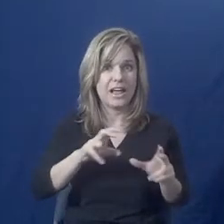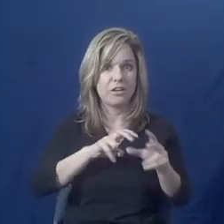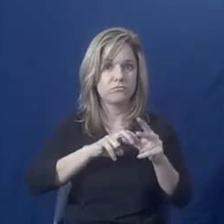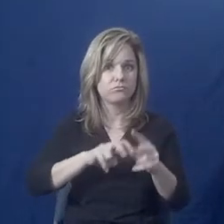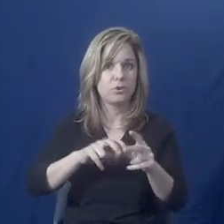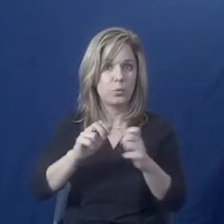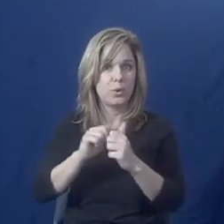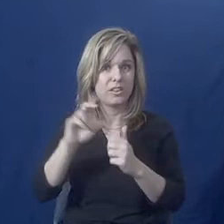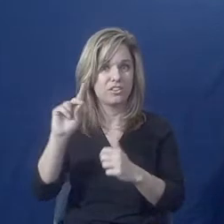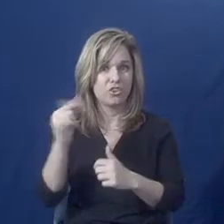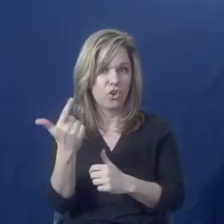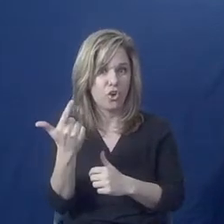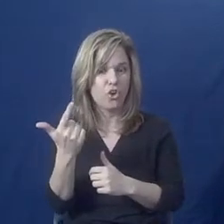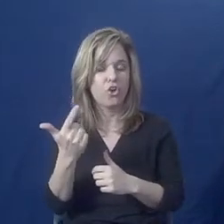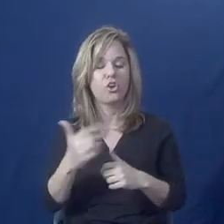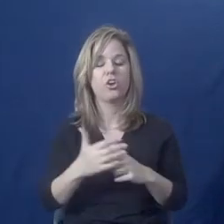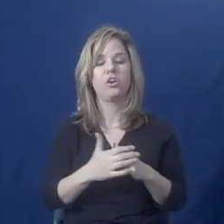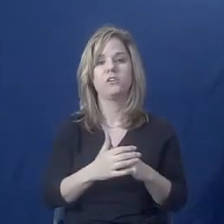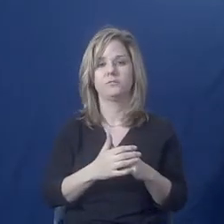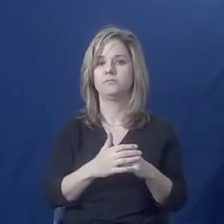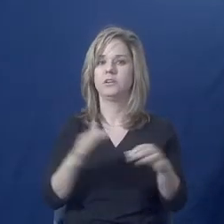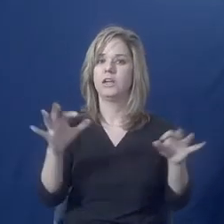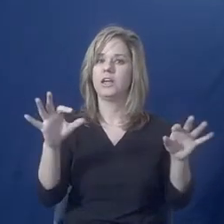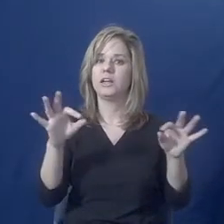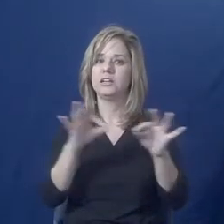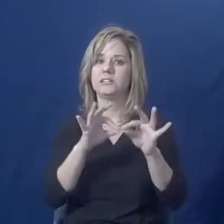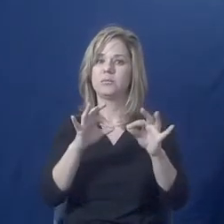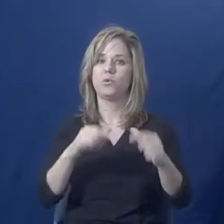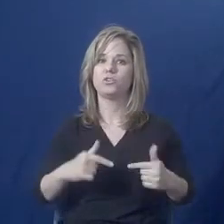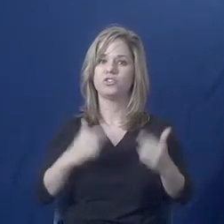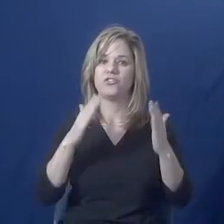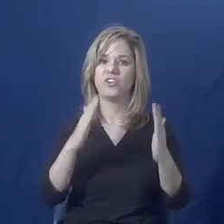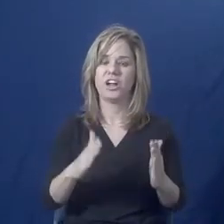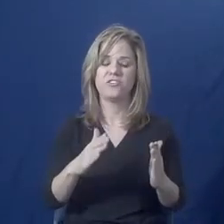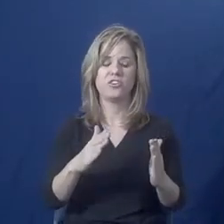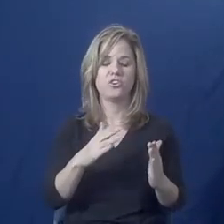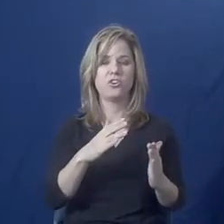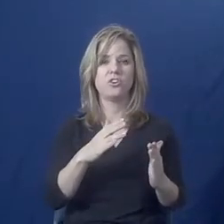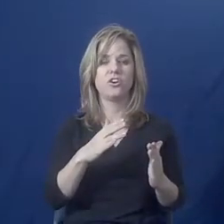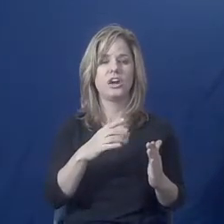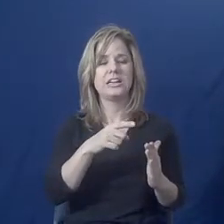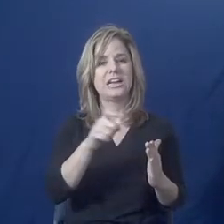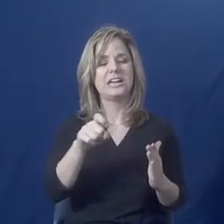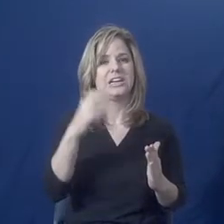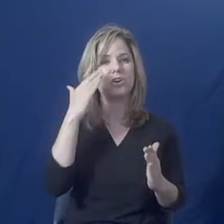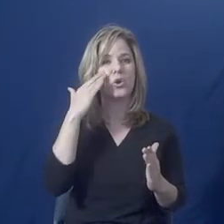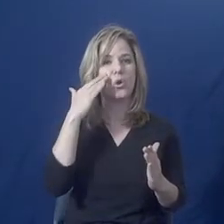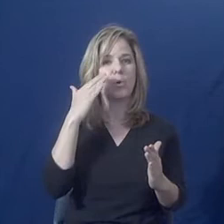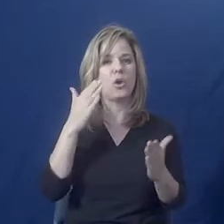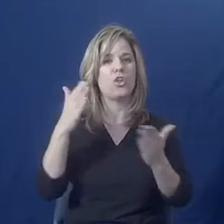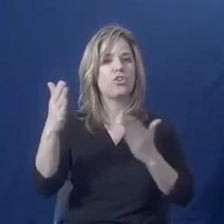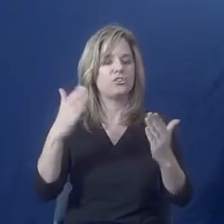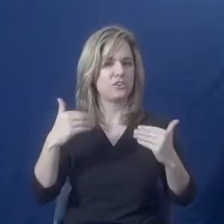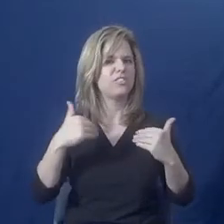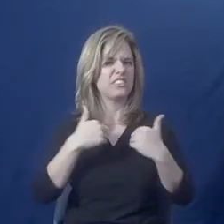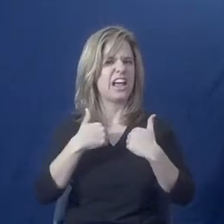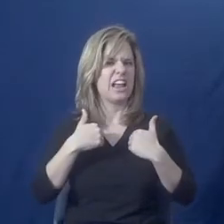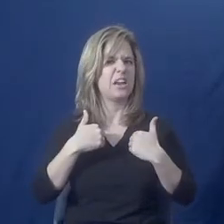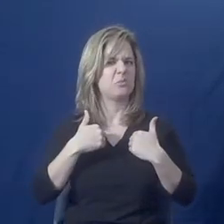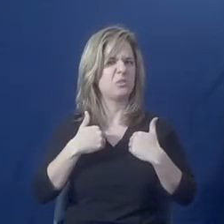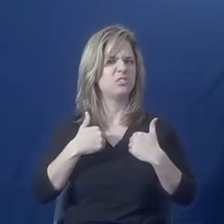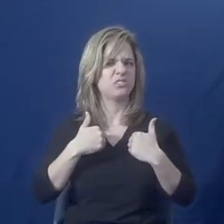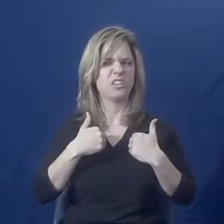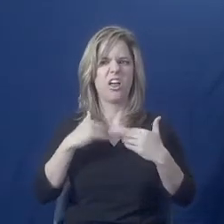It's important for the survivors to know that service animals are covered under the ADA.